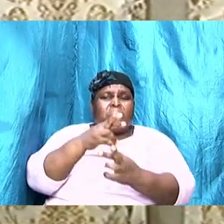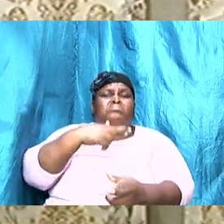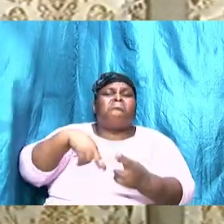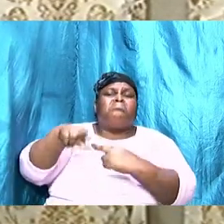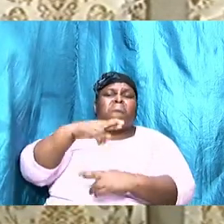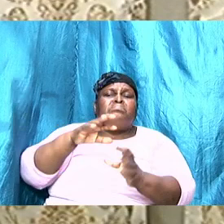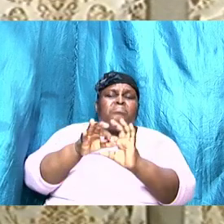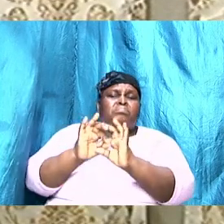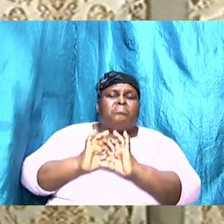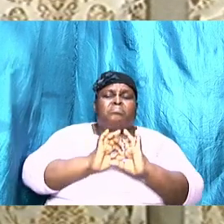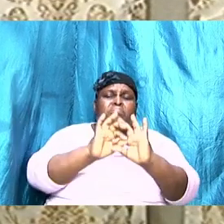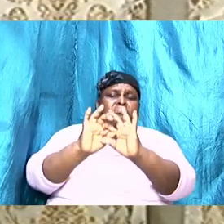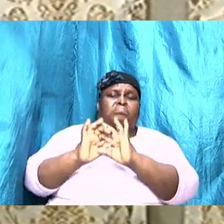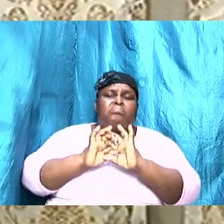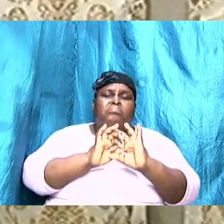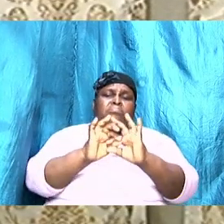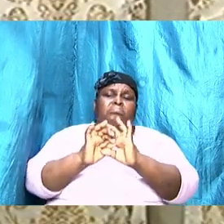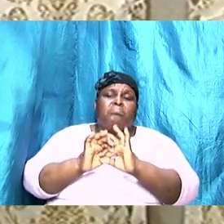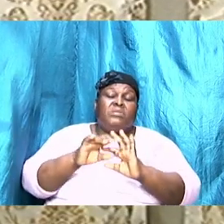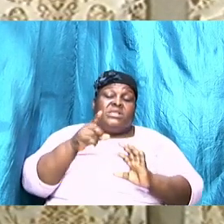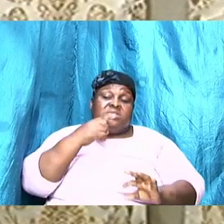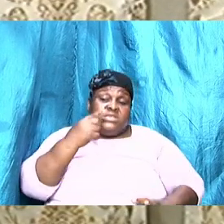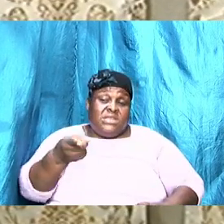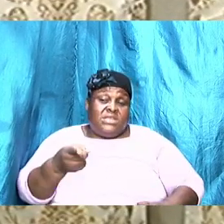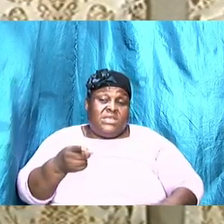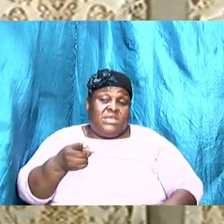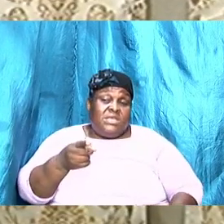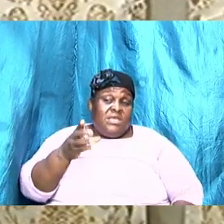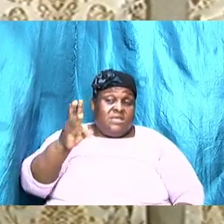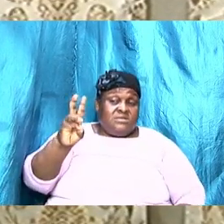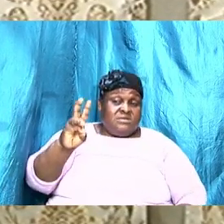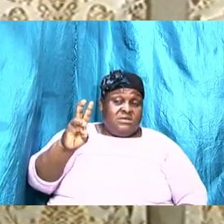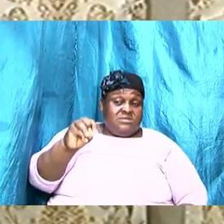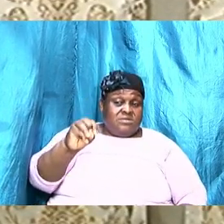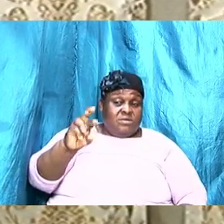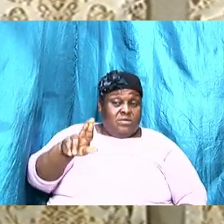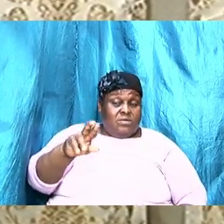it outlined that there were about six or seven